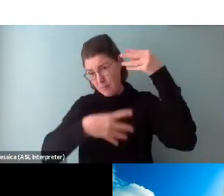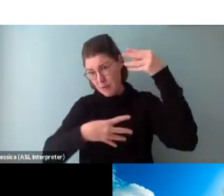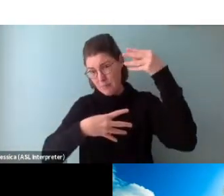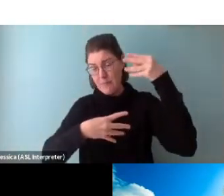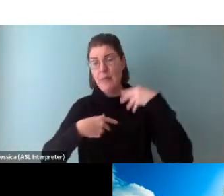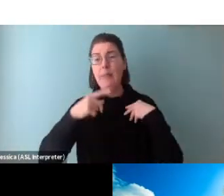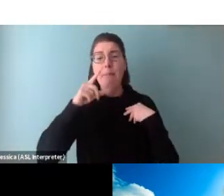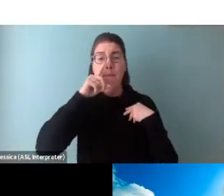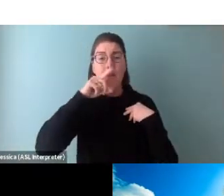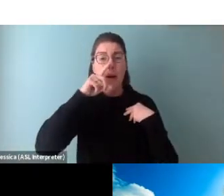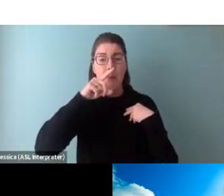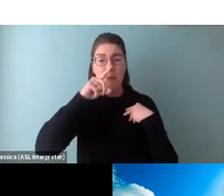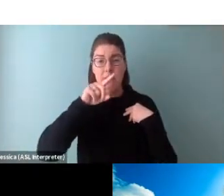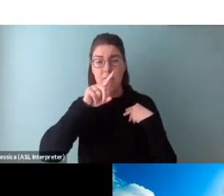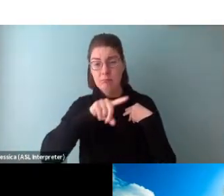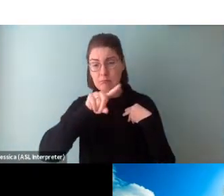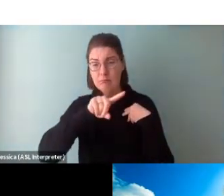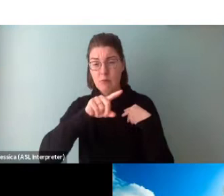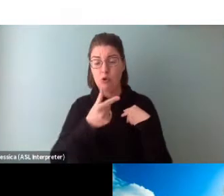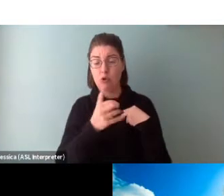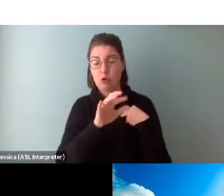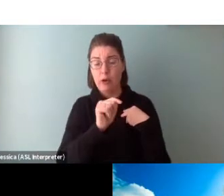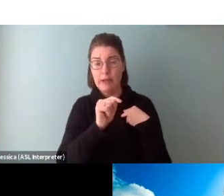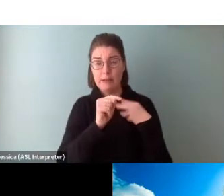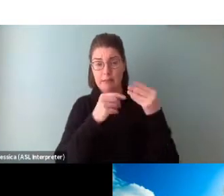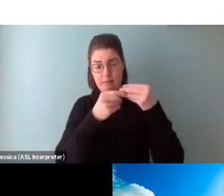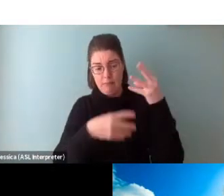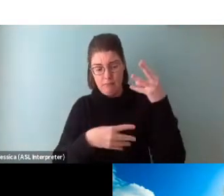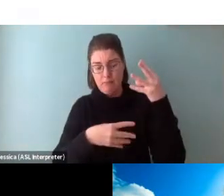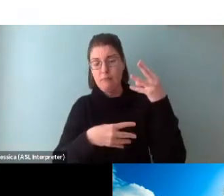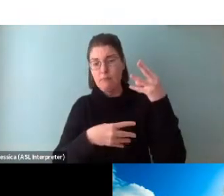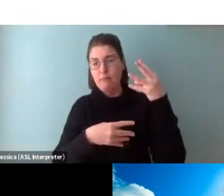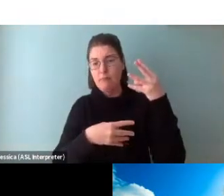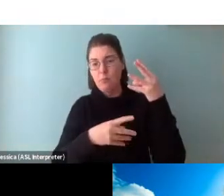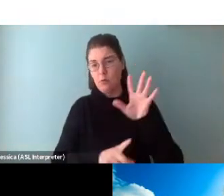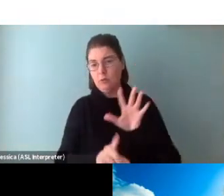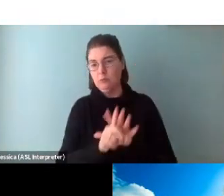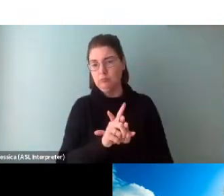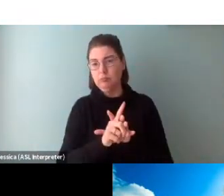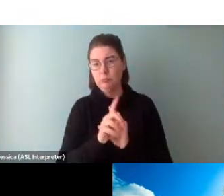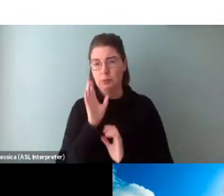your mouse over the grants section and a more detailed menu will appear.